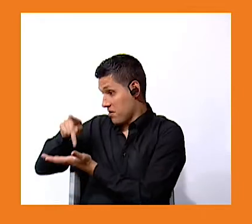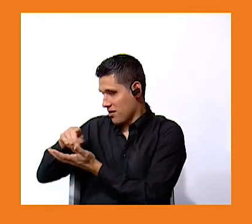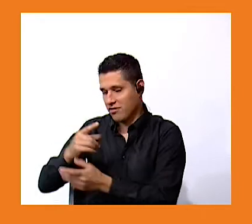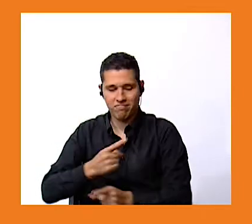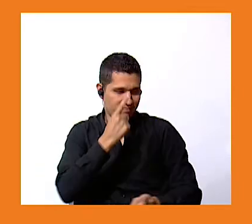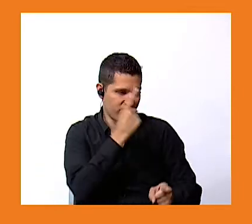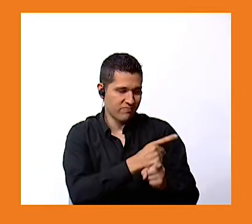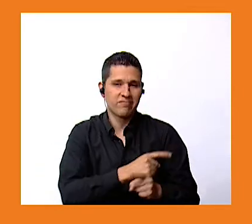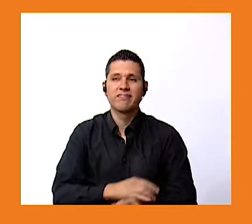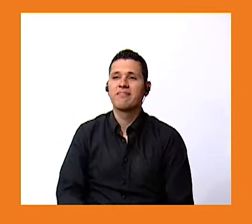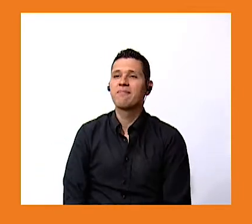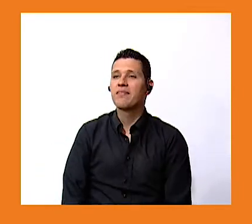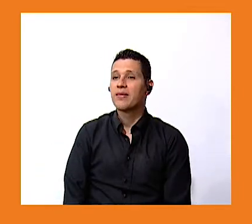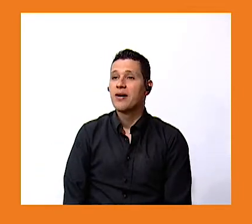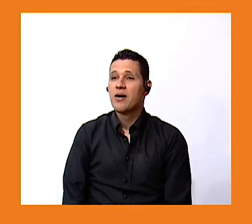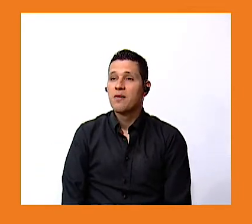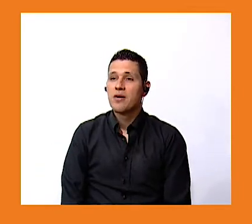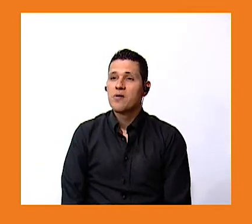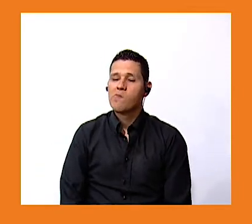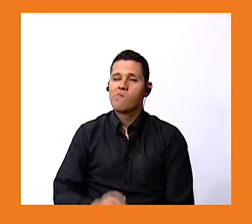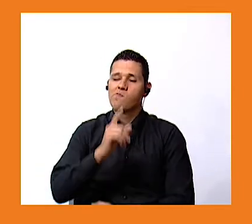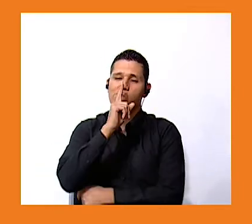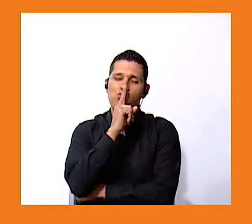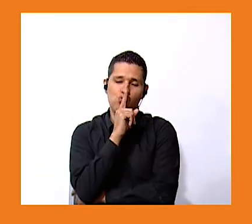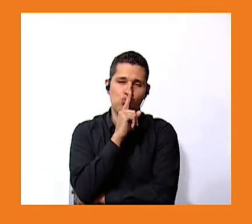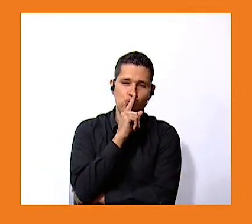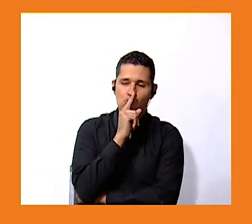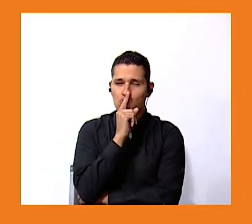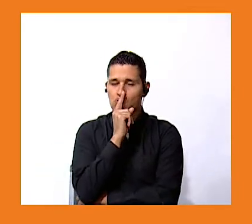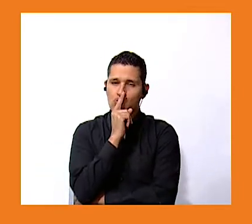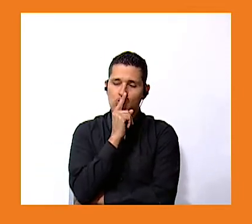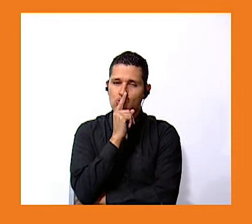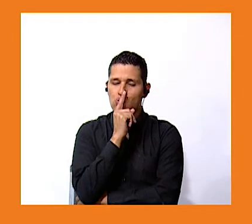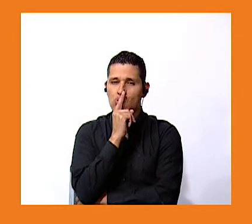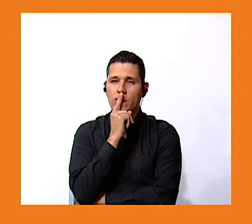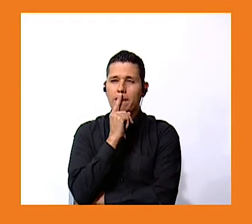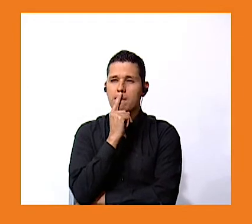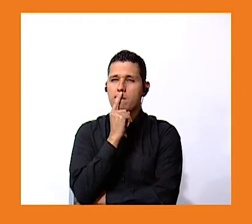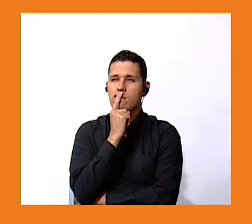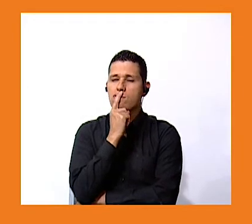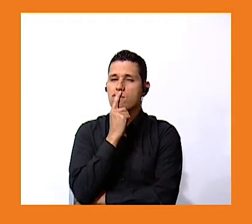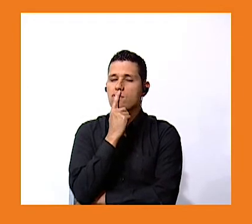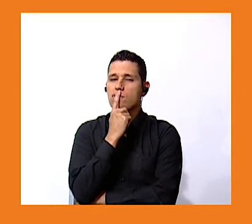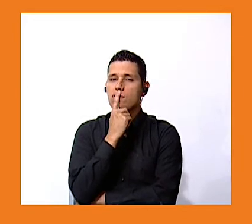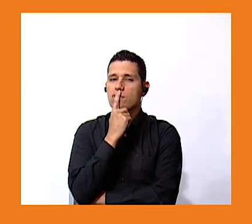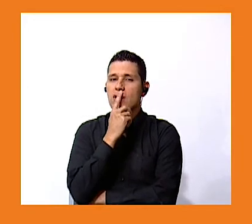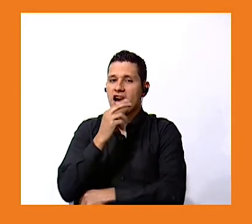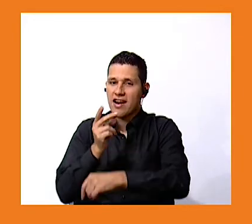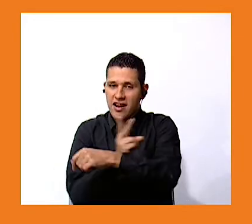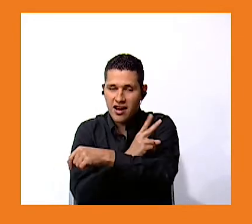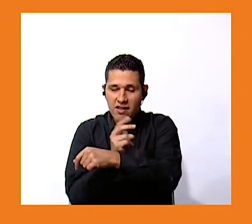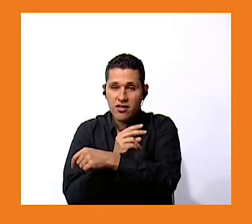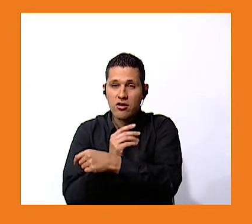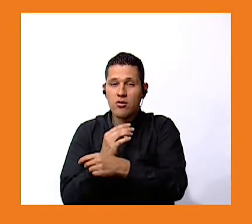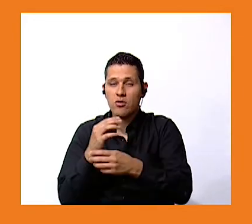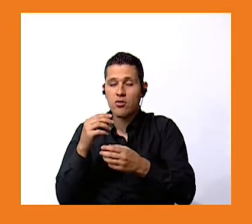ladybugs live ladybugs live in the garden yes